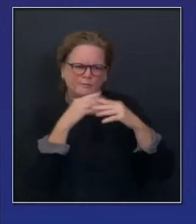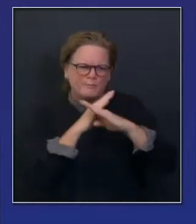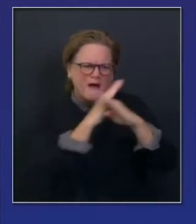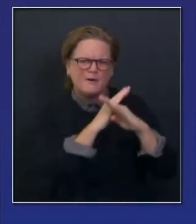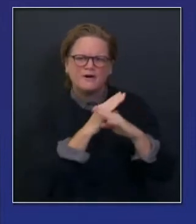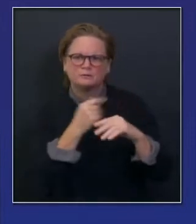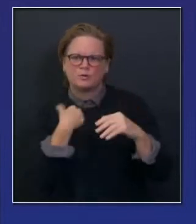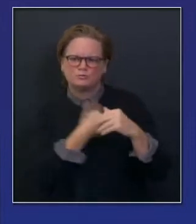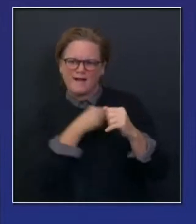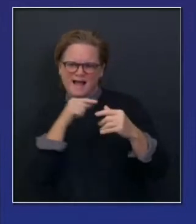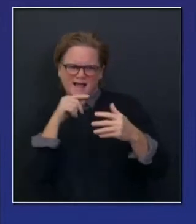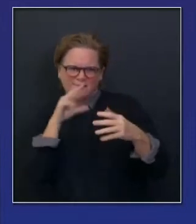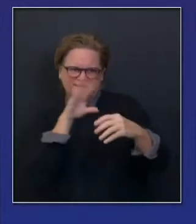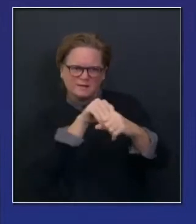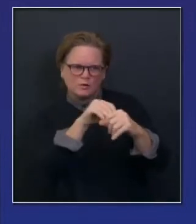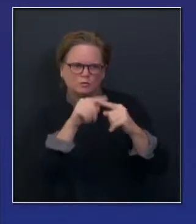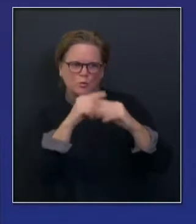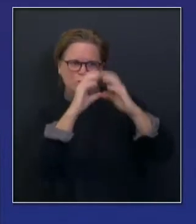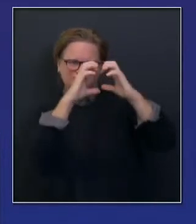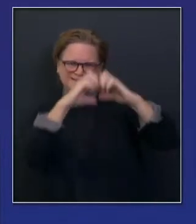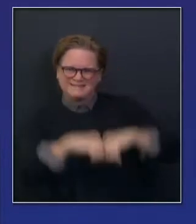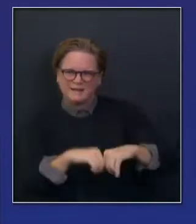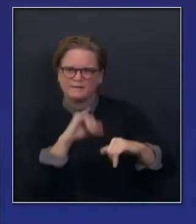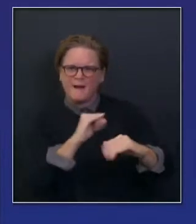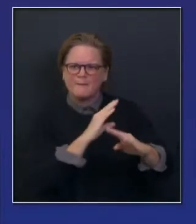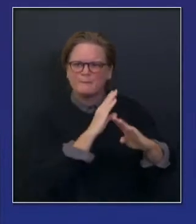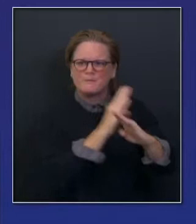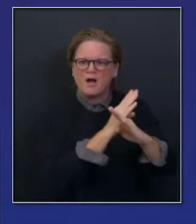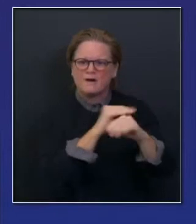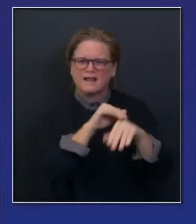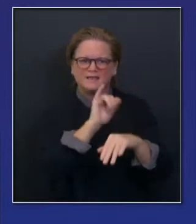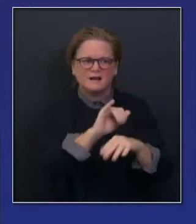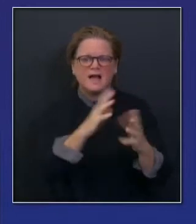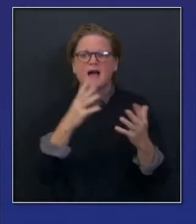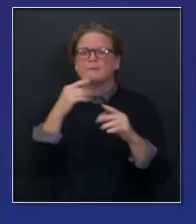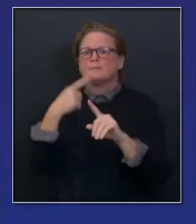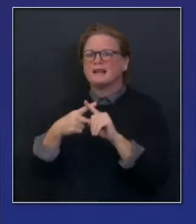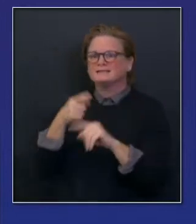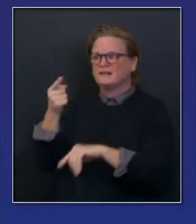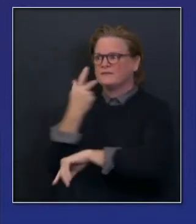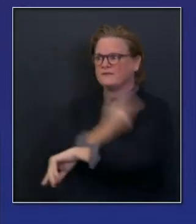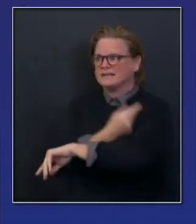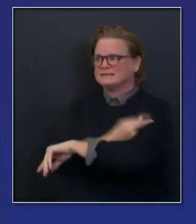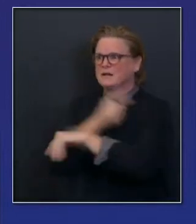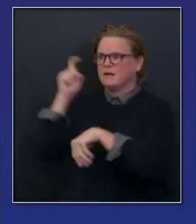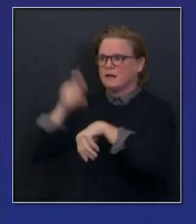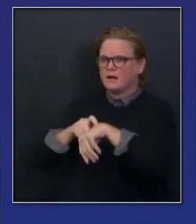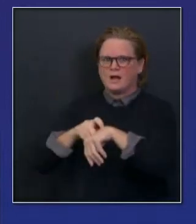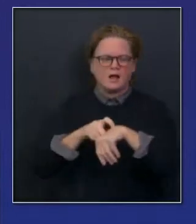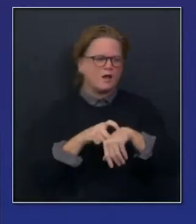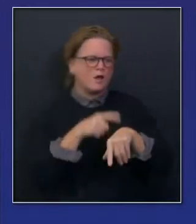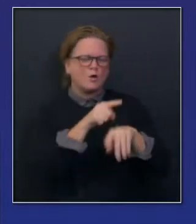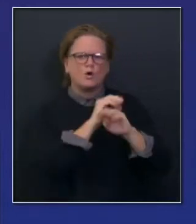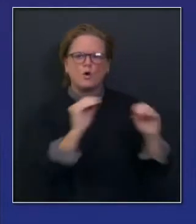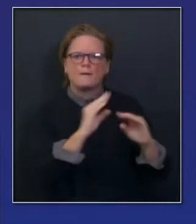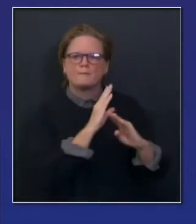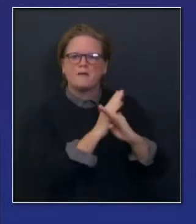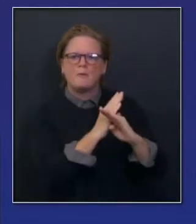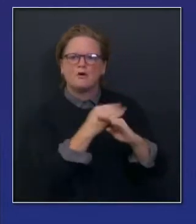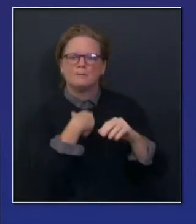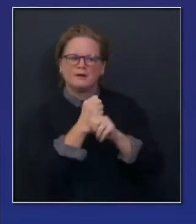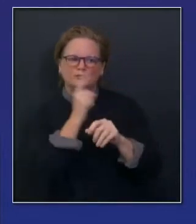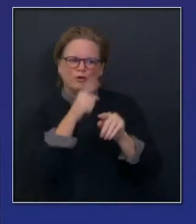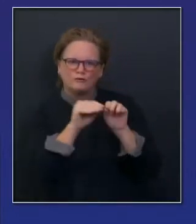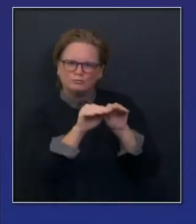on the vaccines. I'll remind everybody that this state is the most diverse state in the world's most diverse